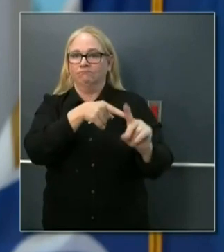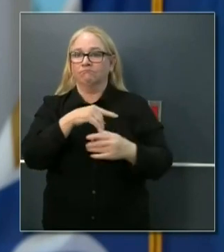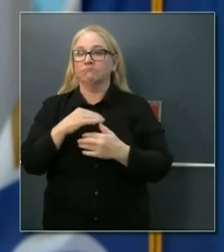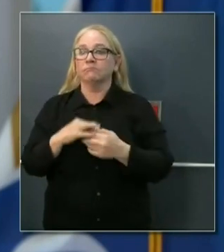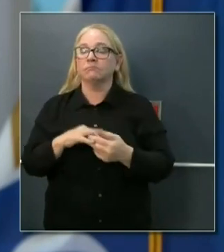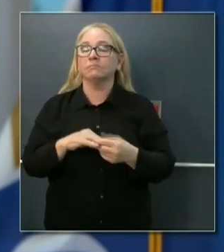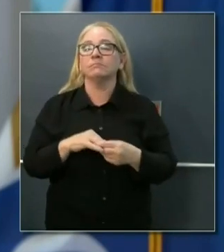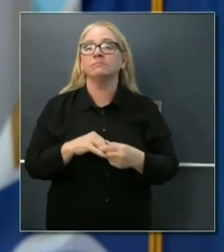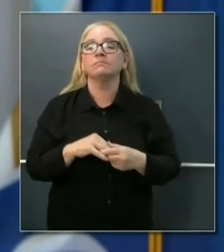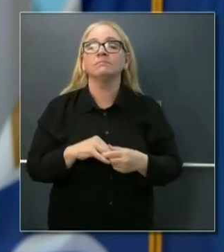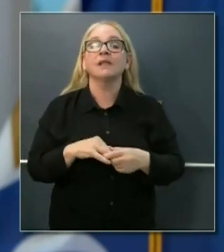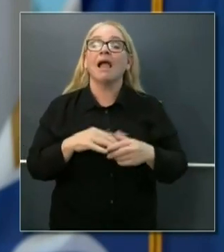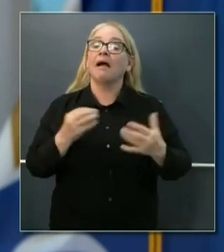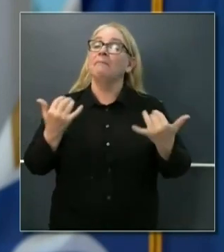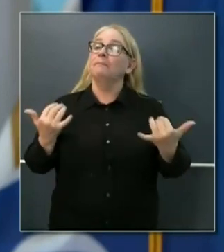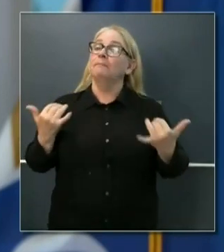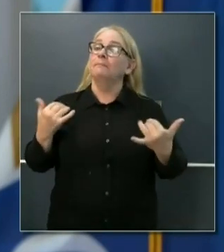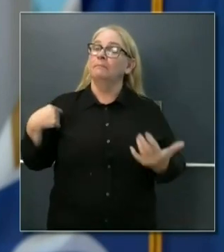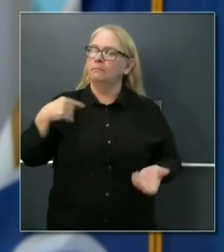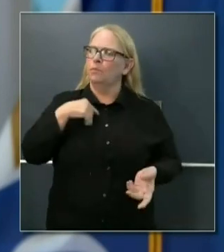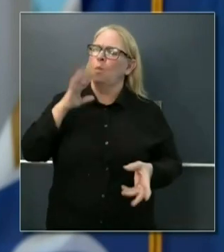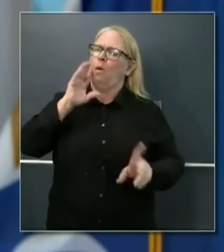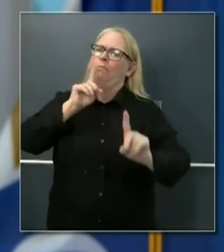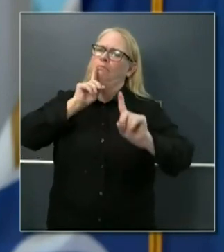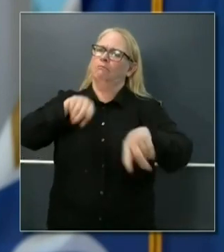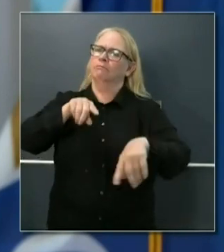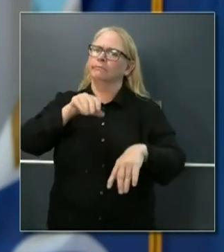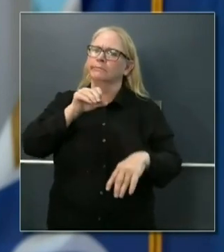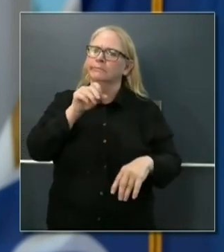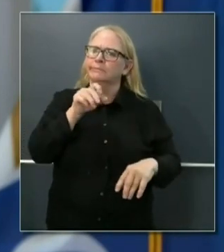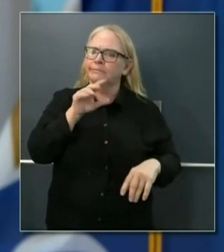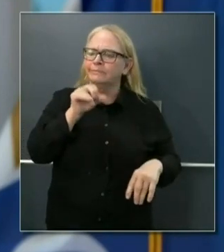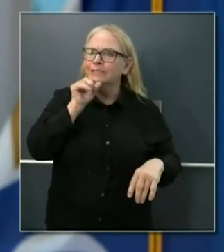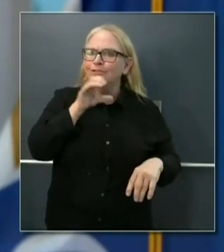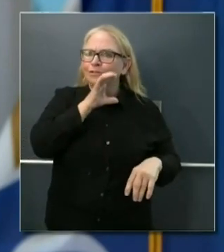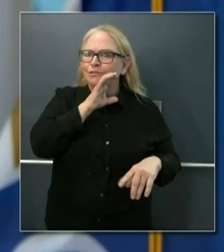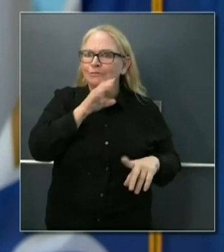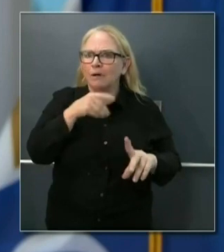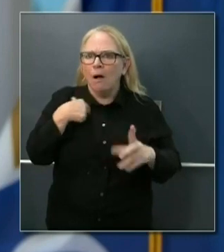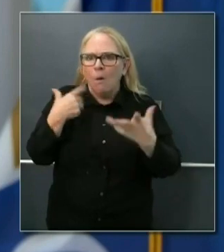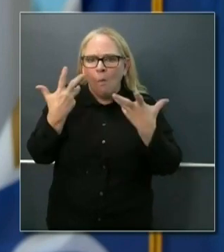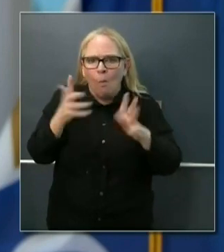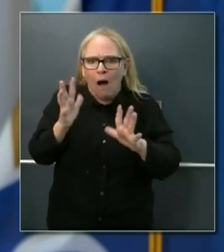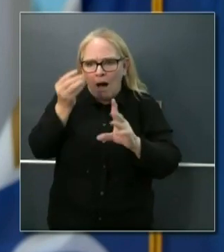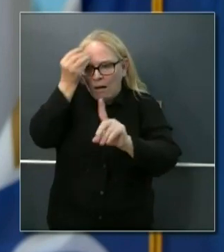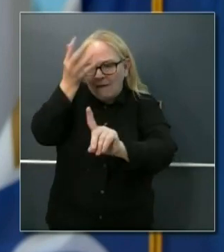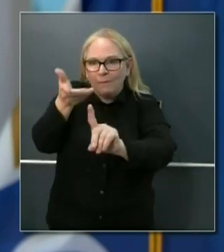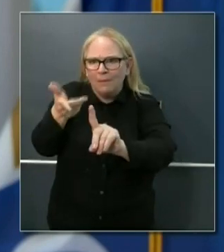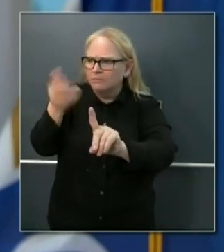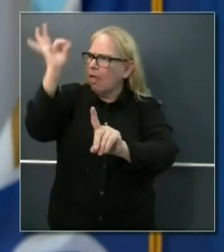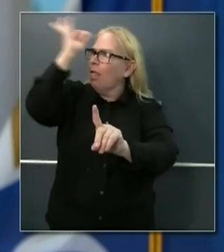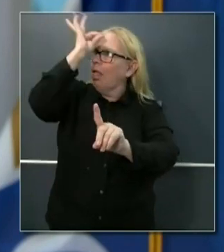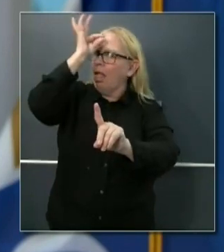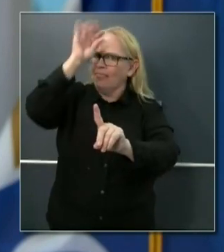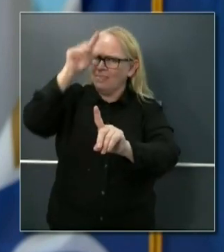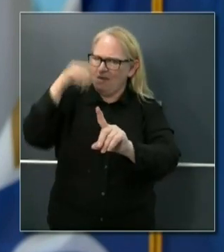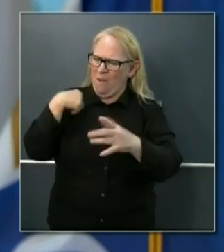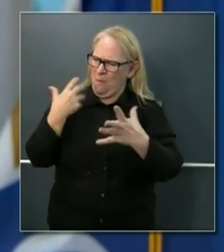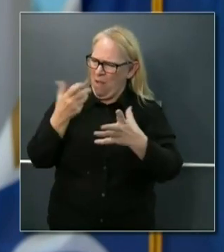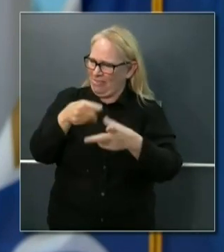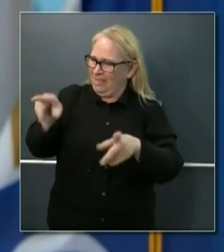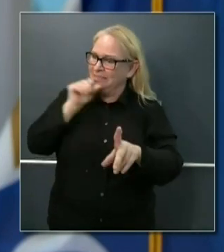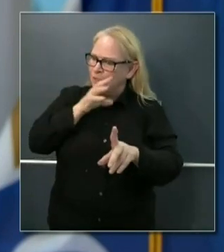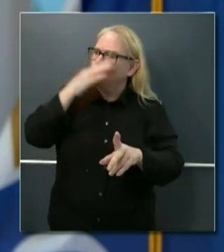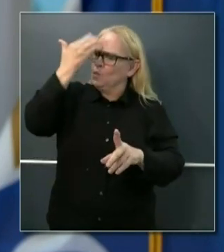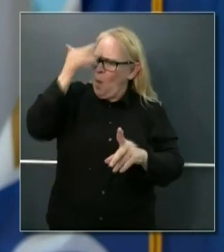later, they may lag. And so the need to be more aggressive, to be more focused, more supportive of our seniors has been top of